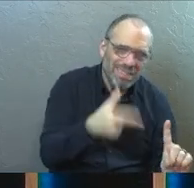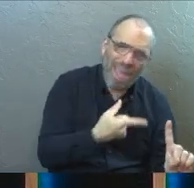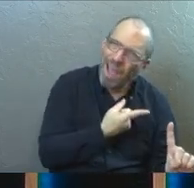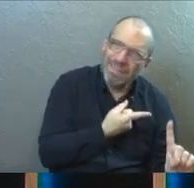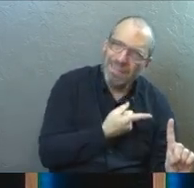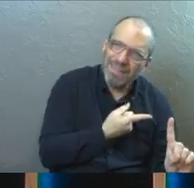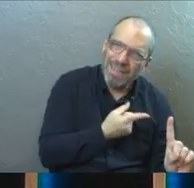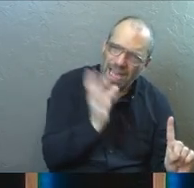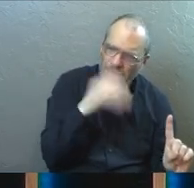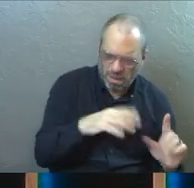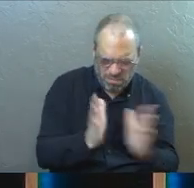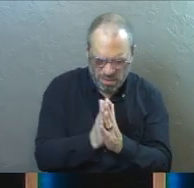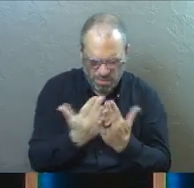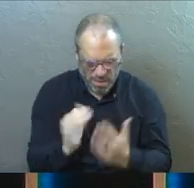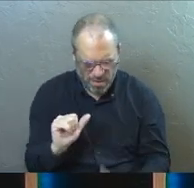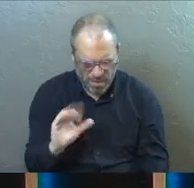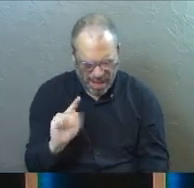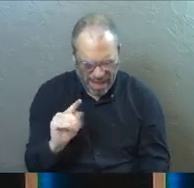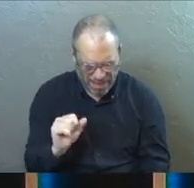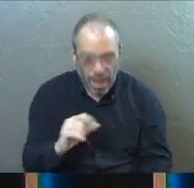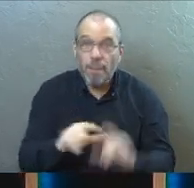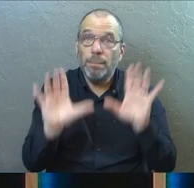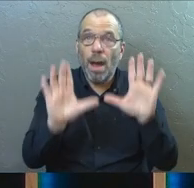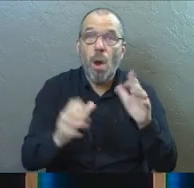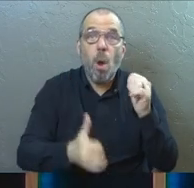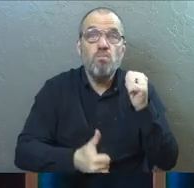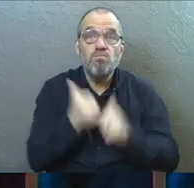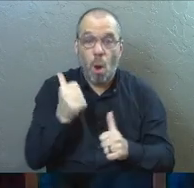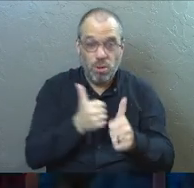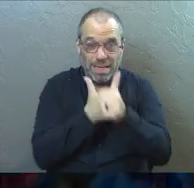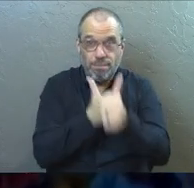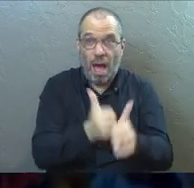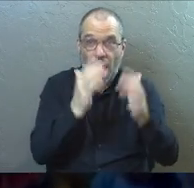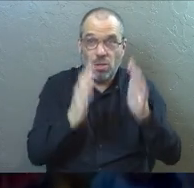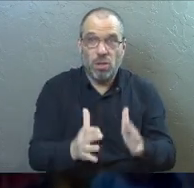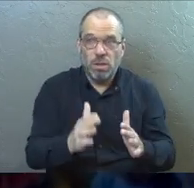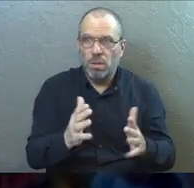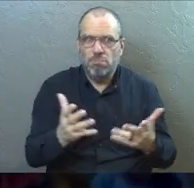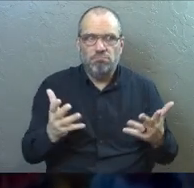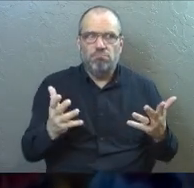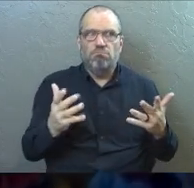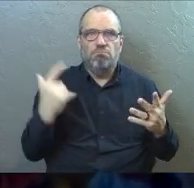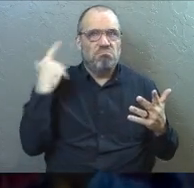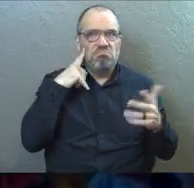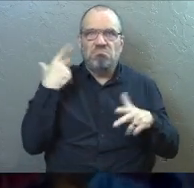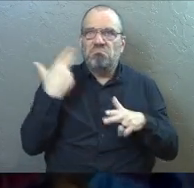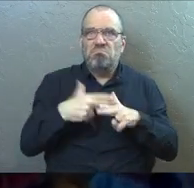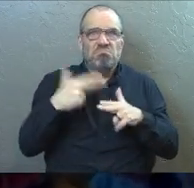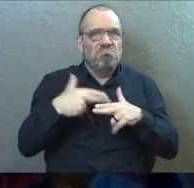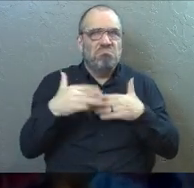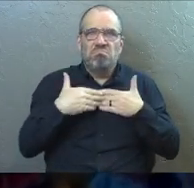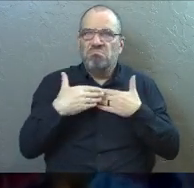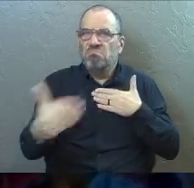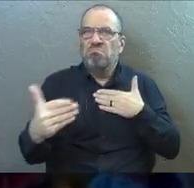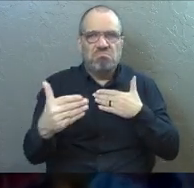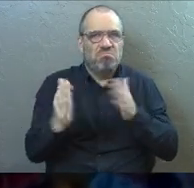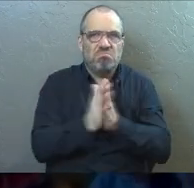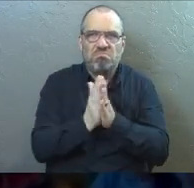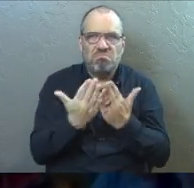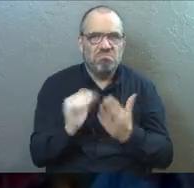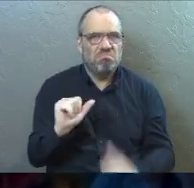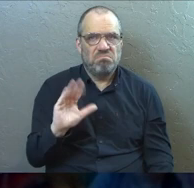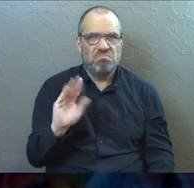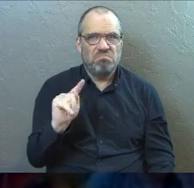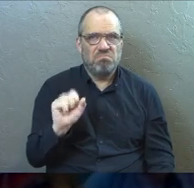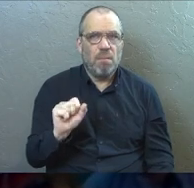And it's weird in the book of Acts, but most of the apostles, you're never going to hear their names again in the book of